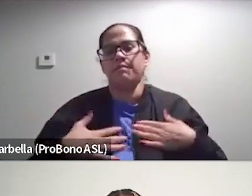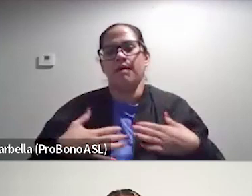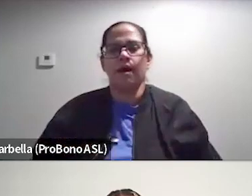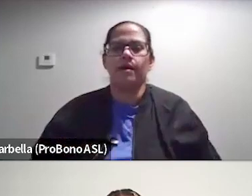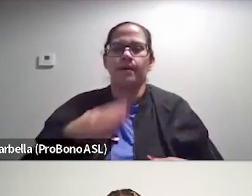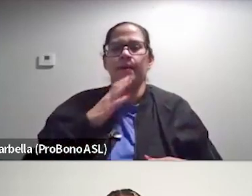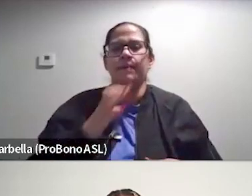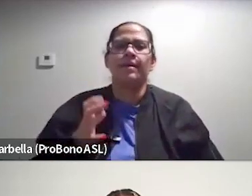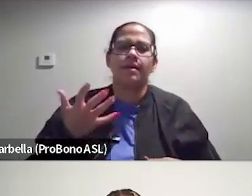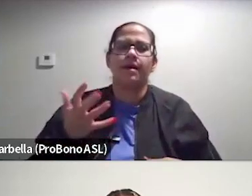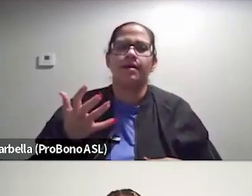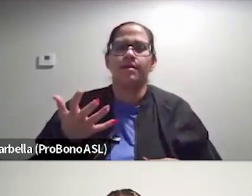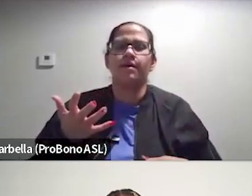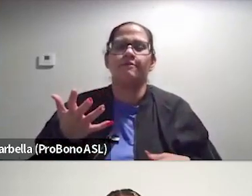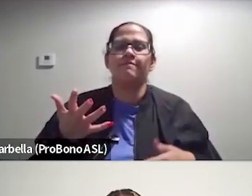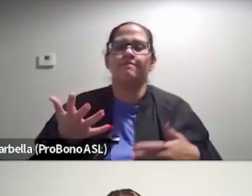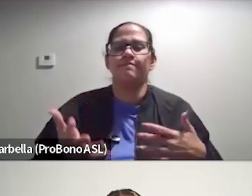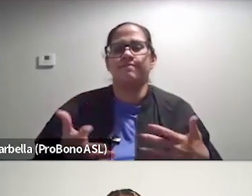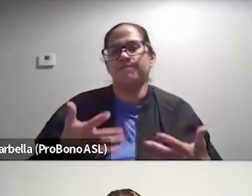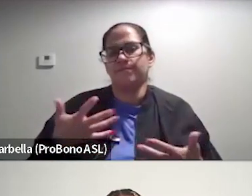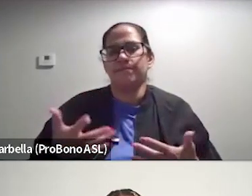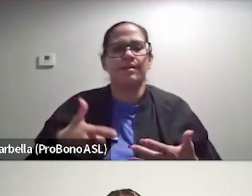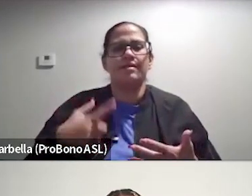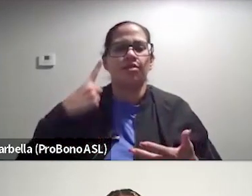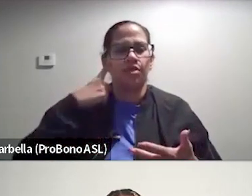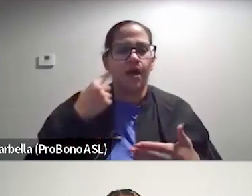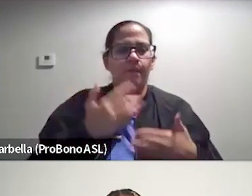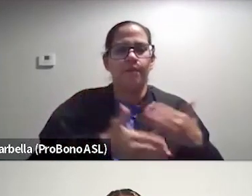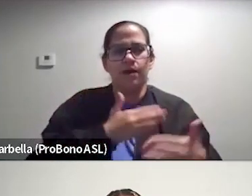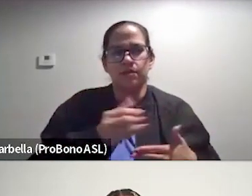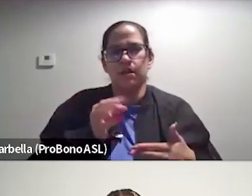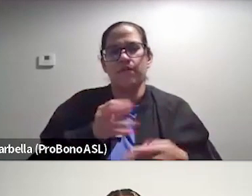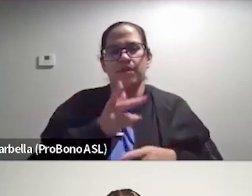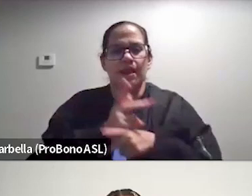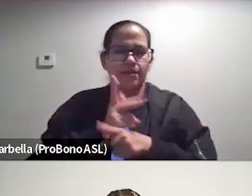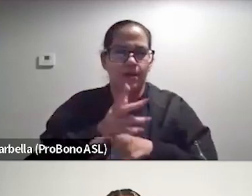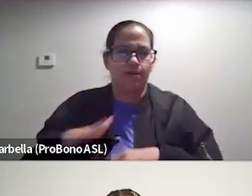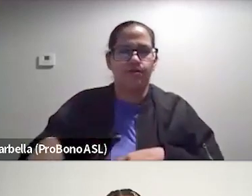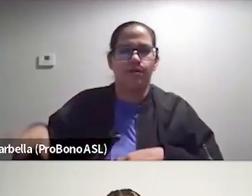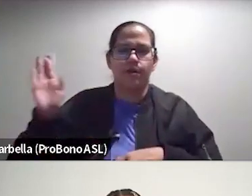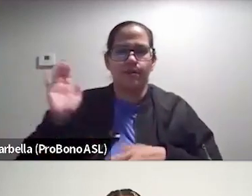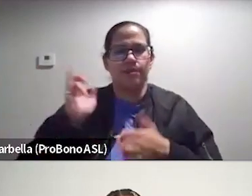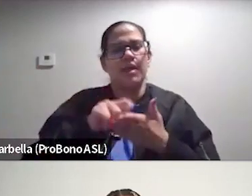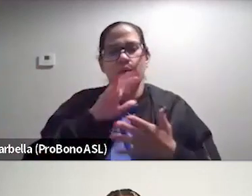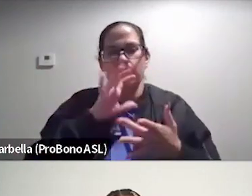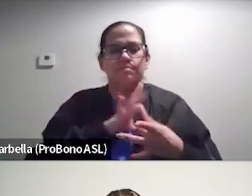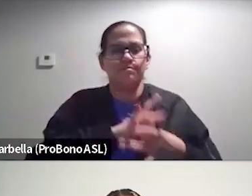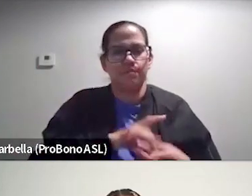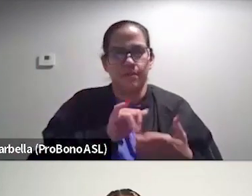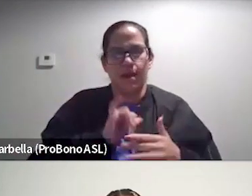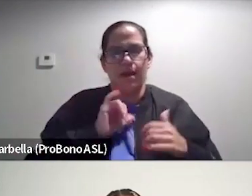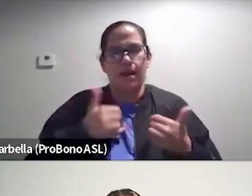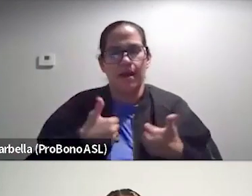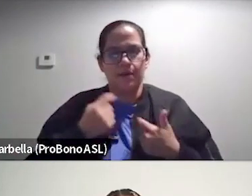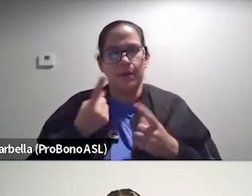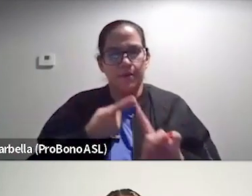kind of this, this thought process of this caretaker growing up. That was an association that I had